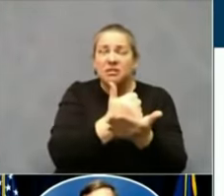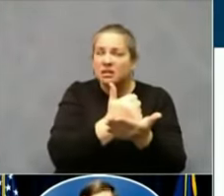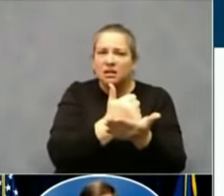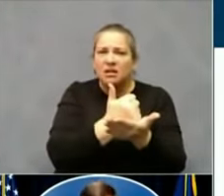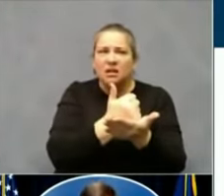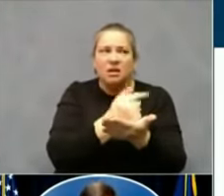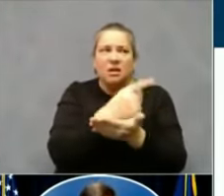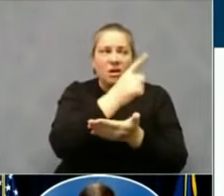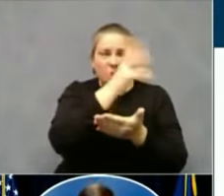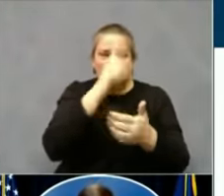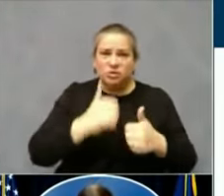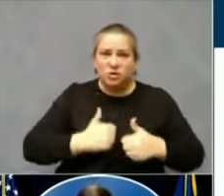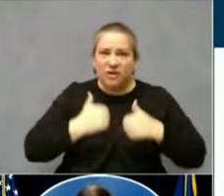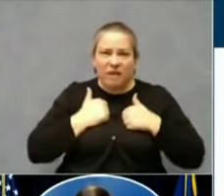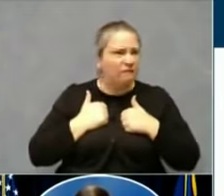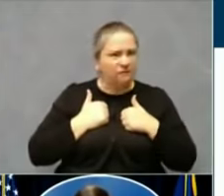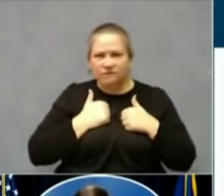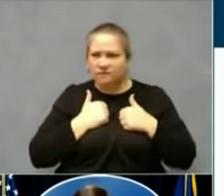that they need?